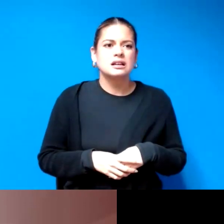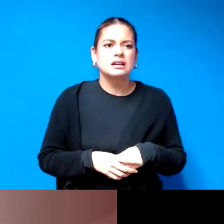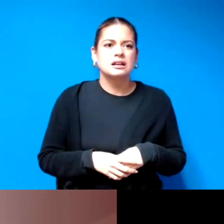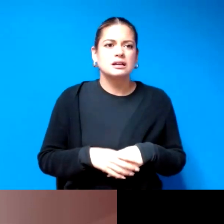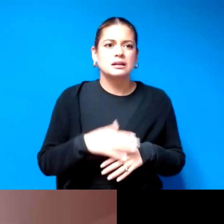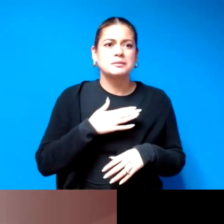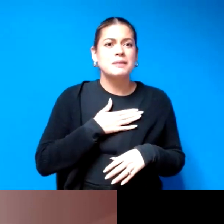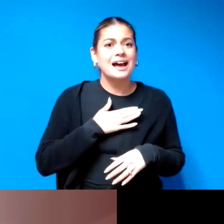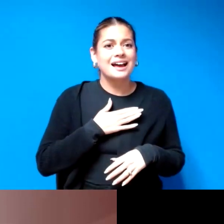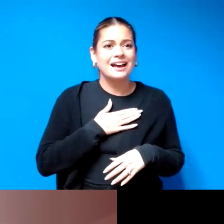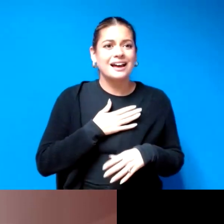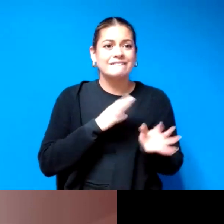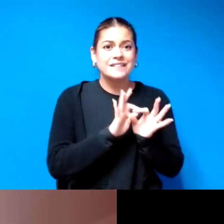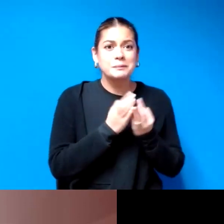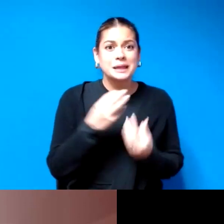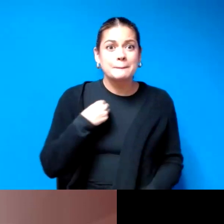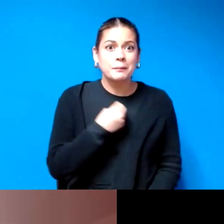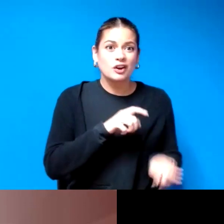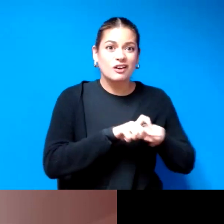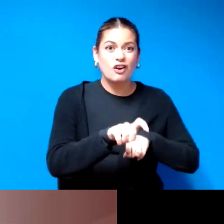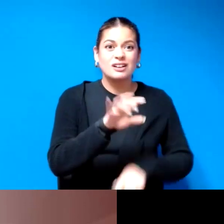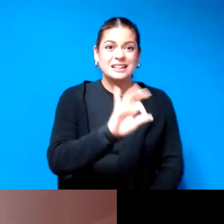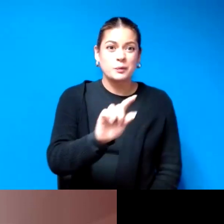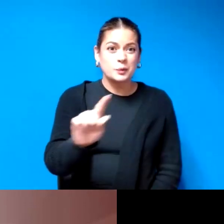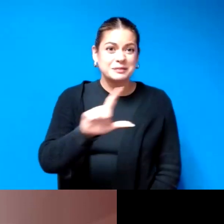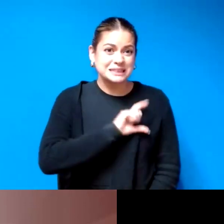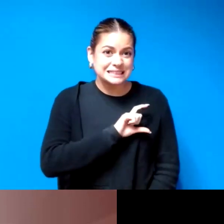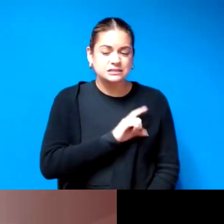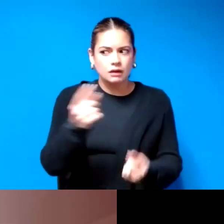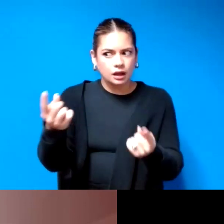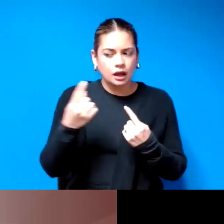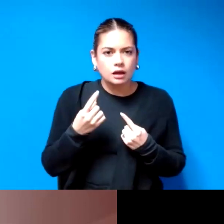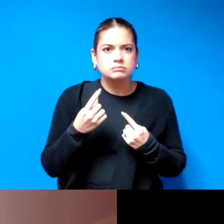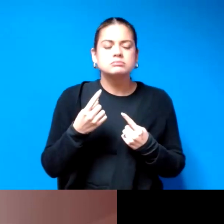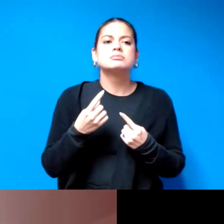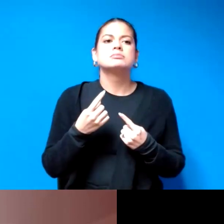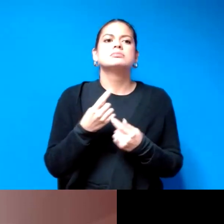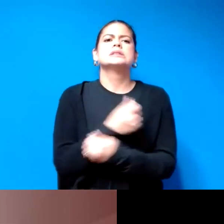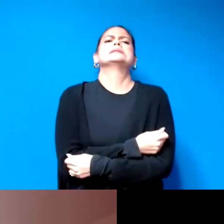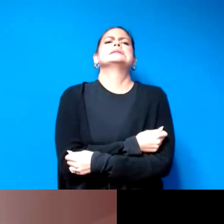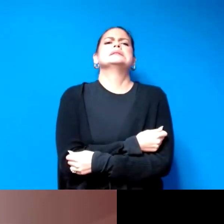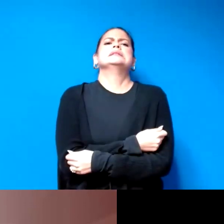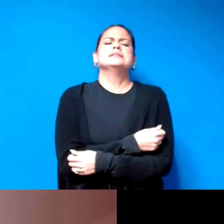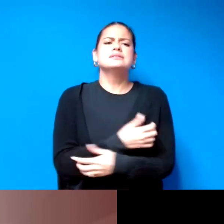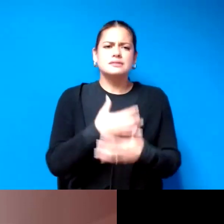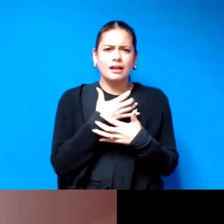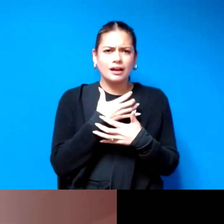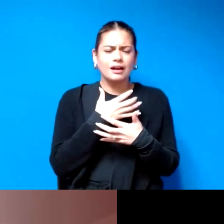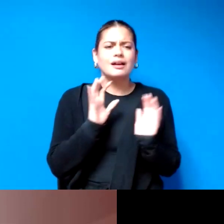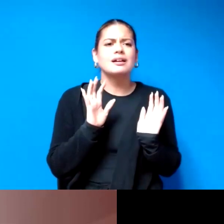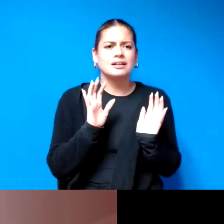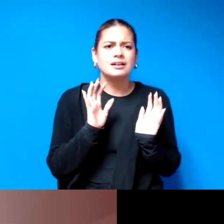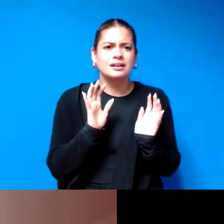well-meaning uh family member called the police and police came in and held me in a four-point hold and the